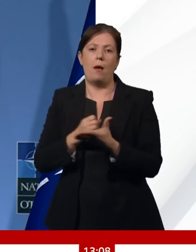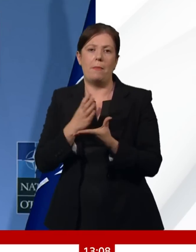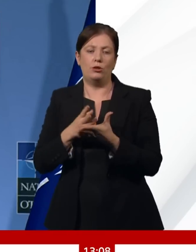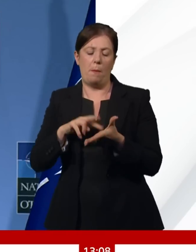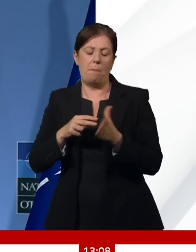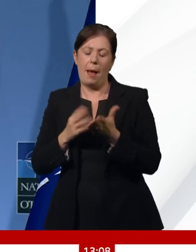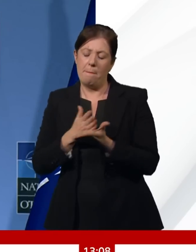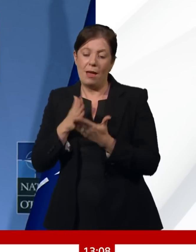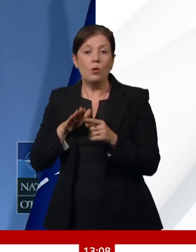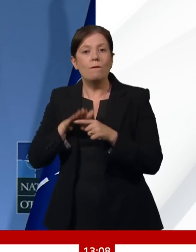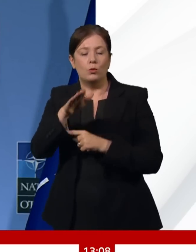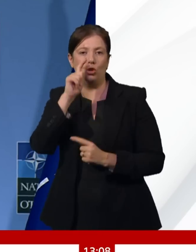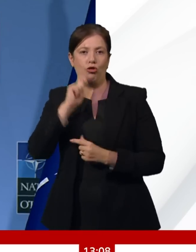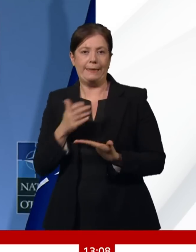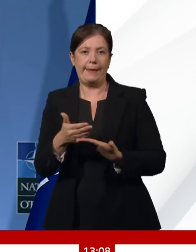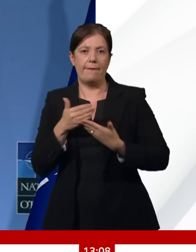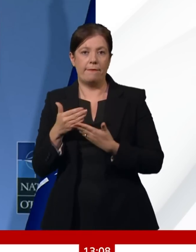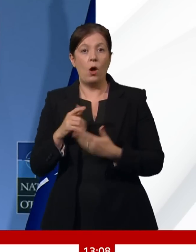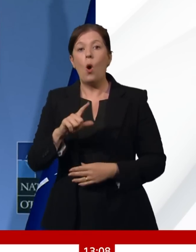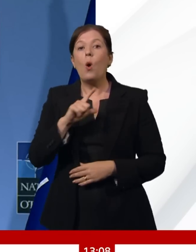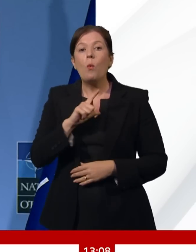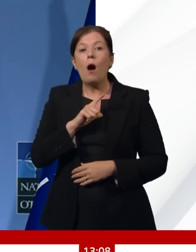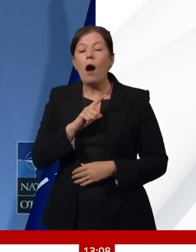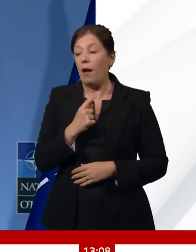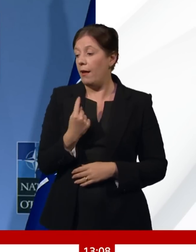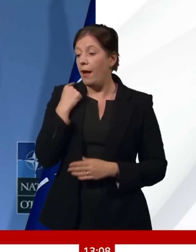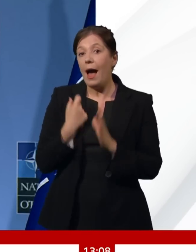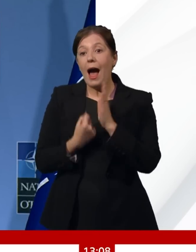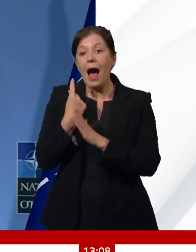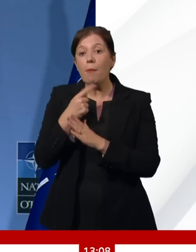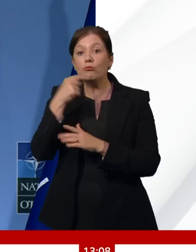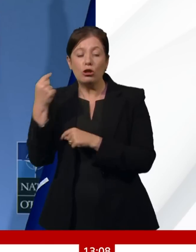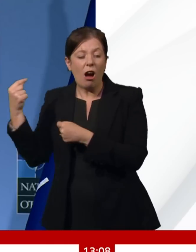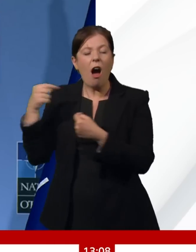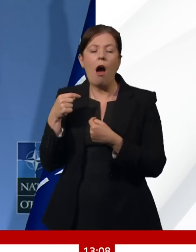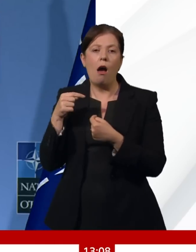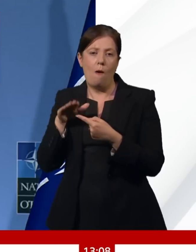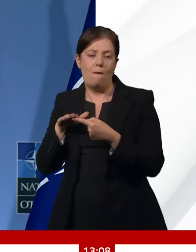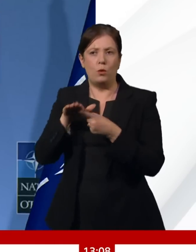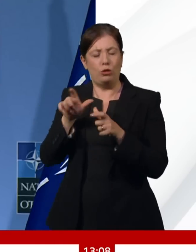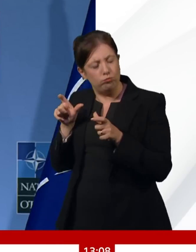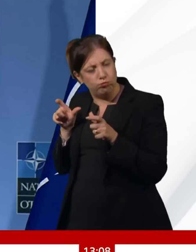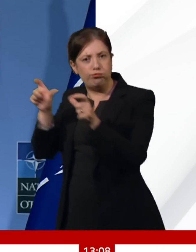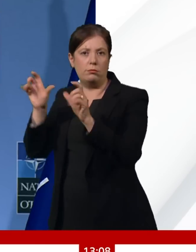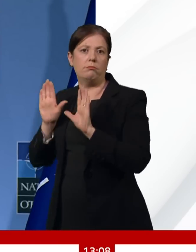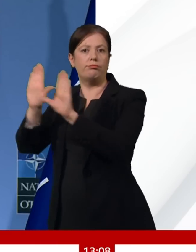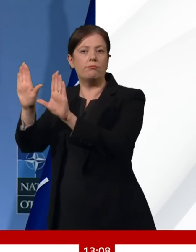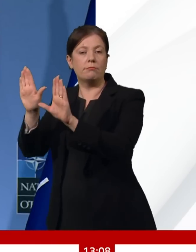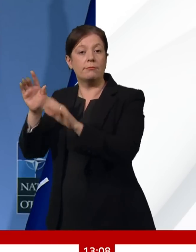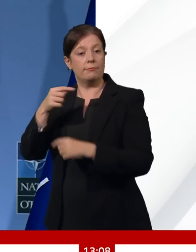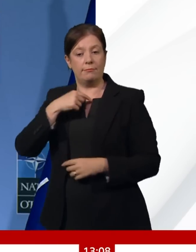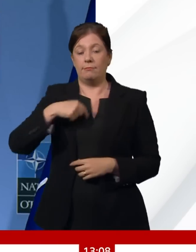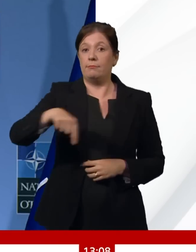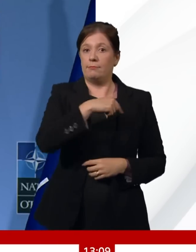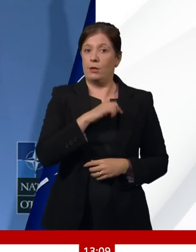security, so that history does not repeat itself. I therefore welcome that many allies will today